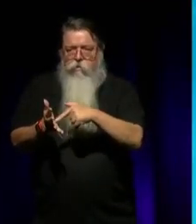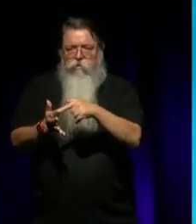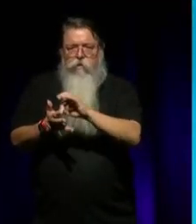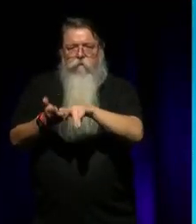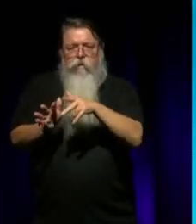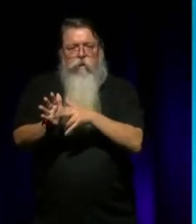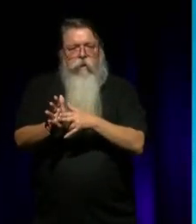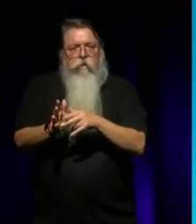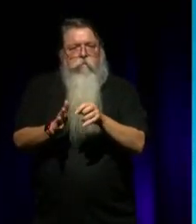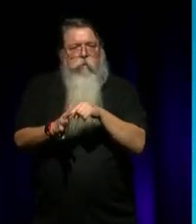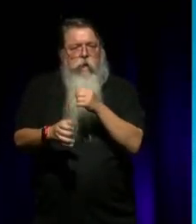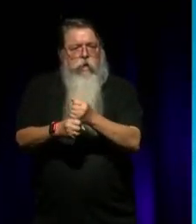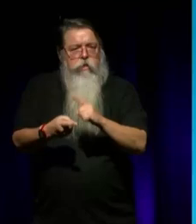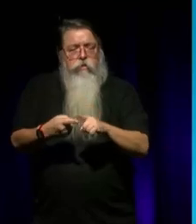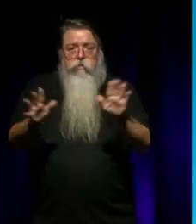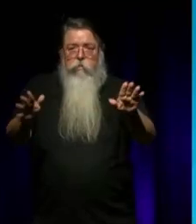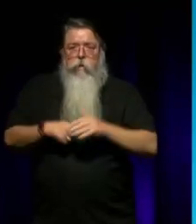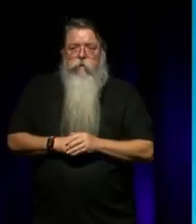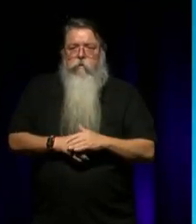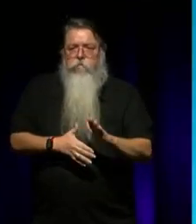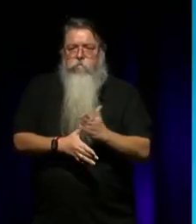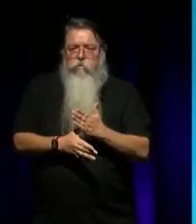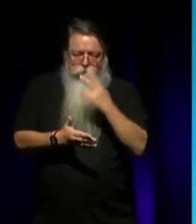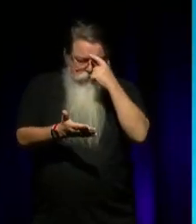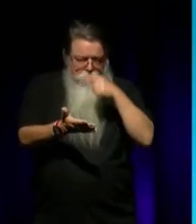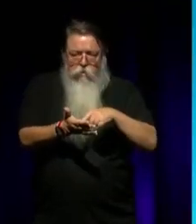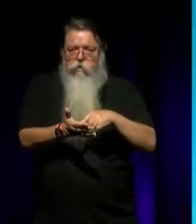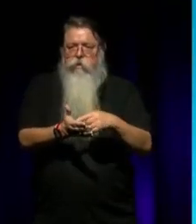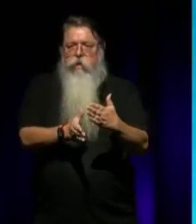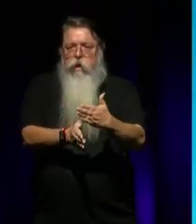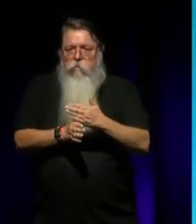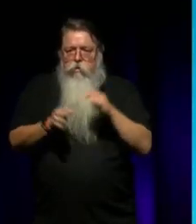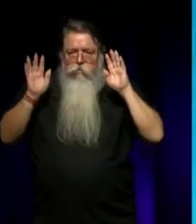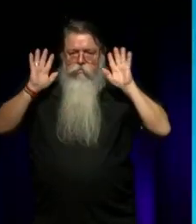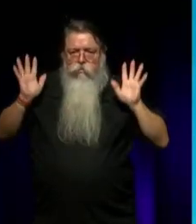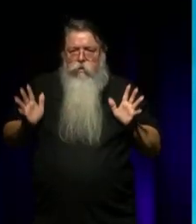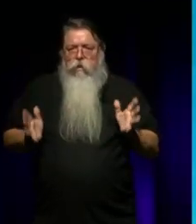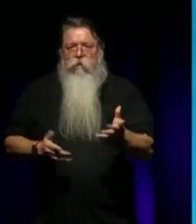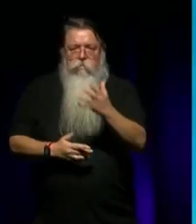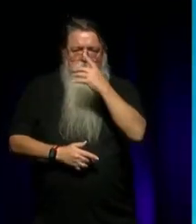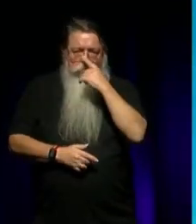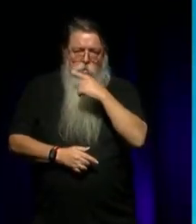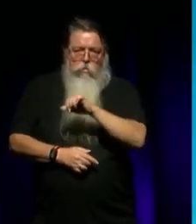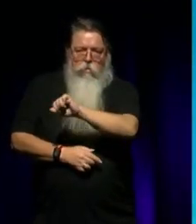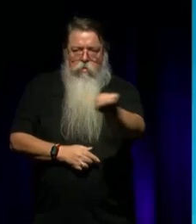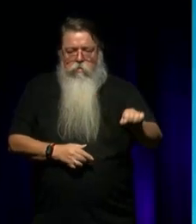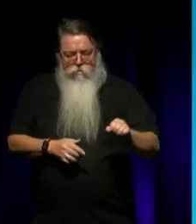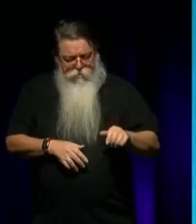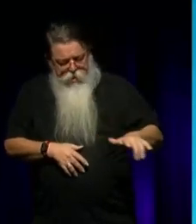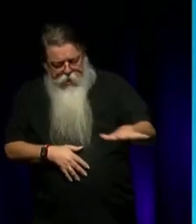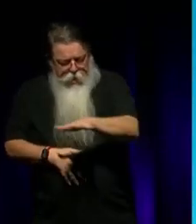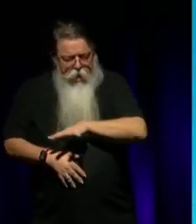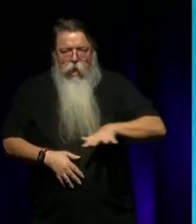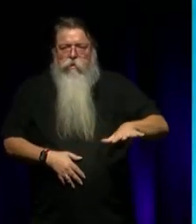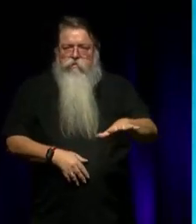acknowledging Aboriginal and Torres Strait Islander people and their continuing connection to land and as custodians of stories for millennia. At State